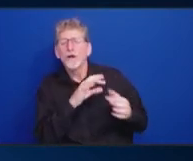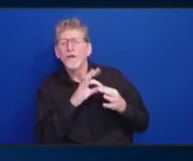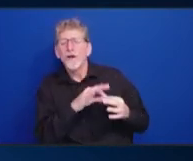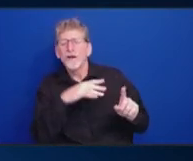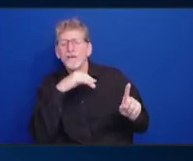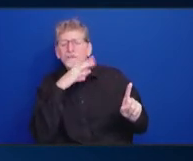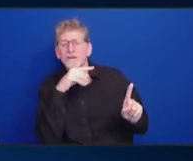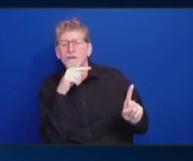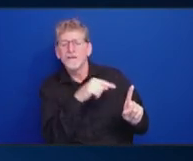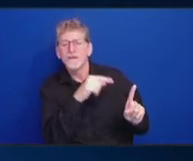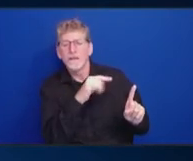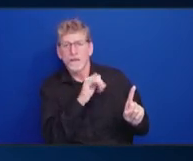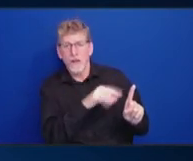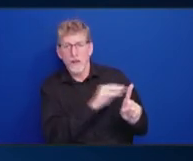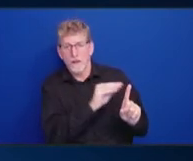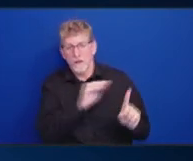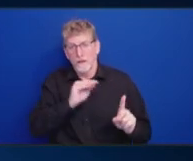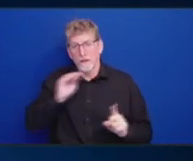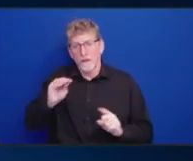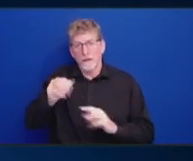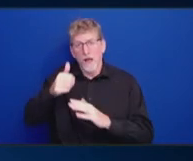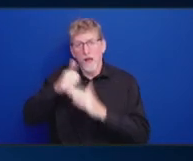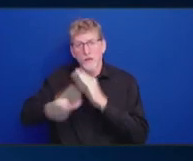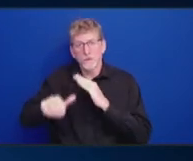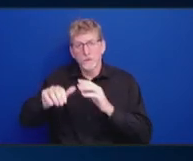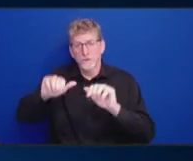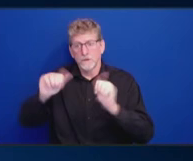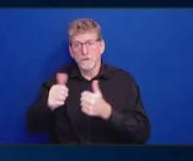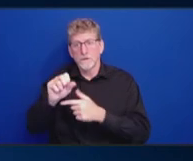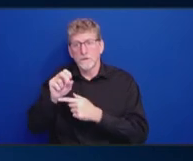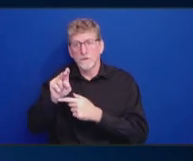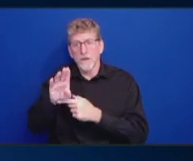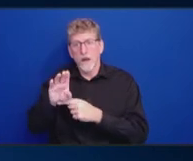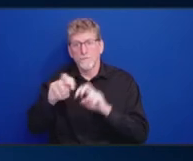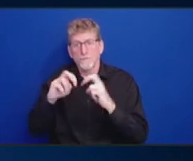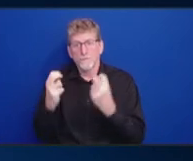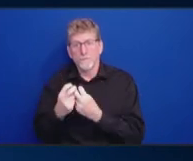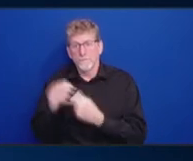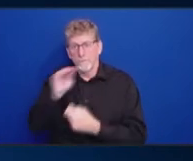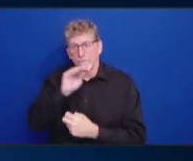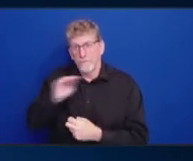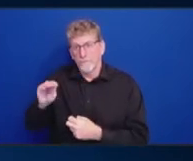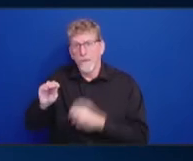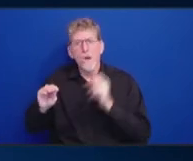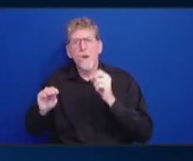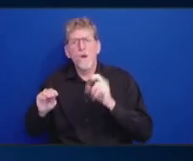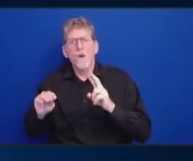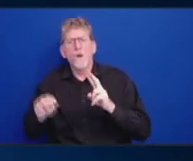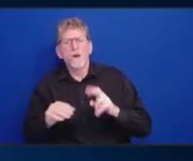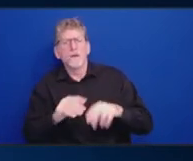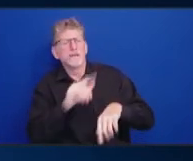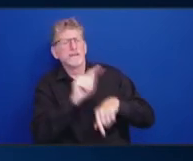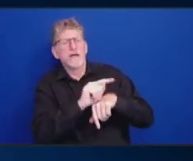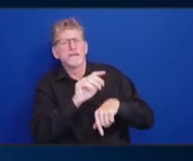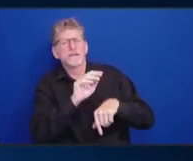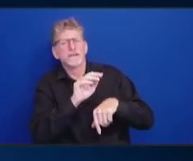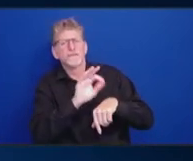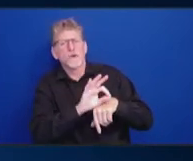subcommittees? Or can we simply assemble a task force to take immediate action? Kerry-